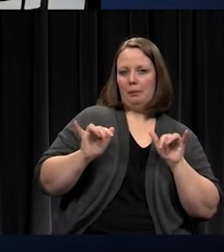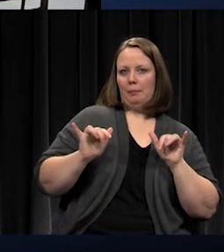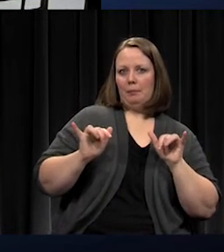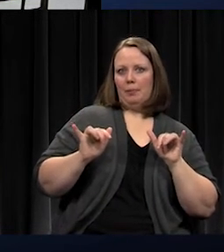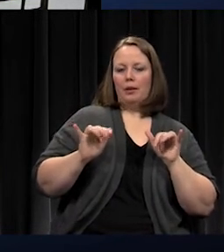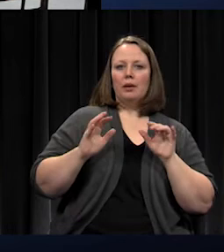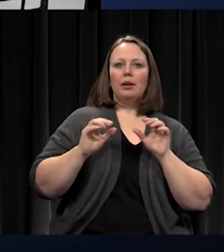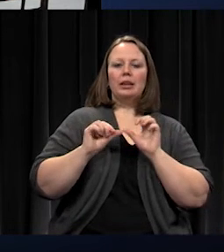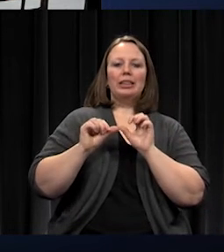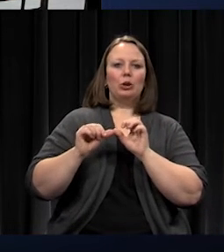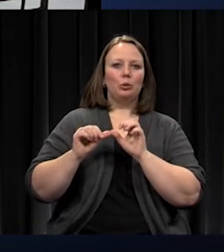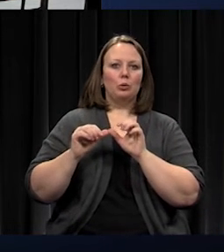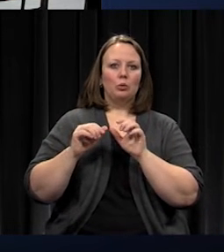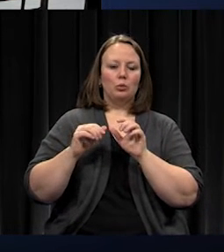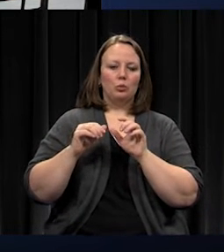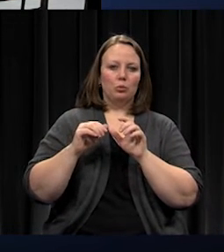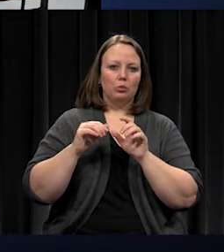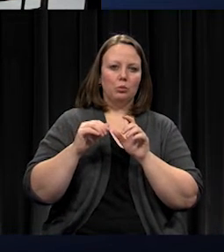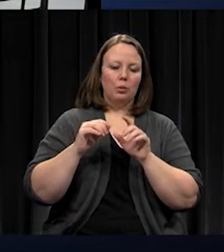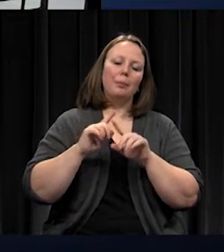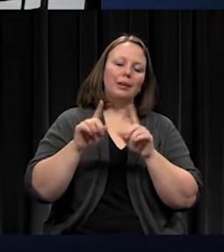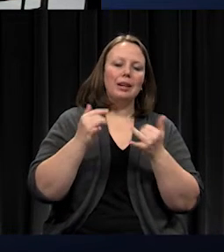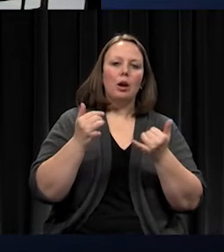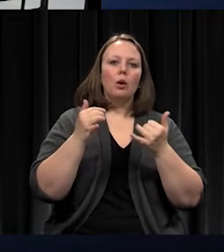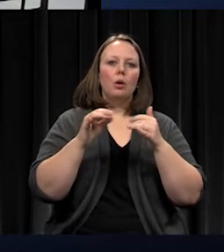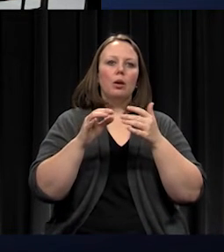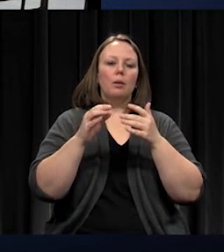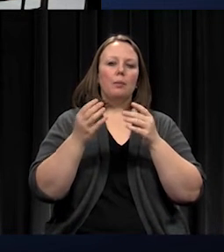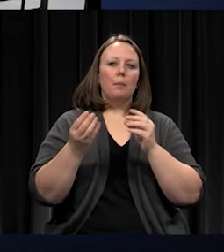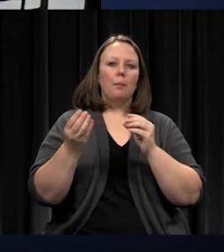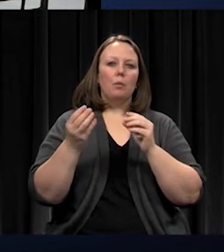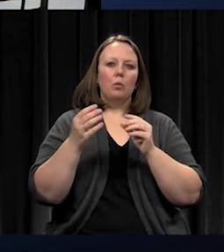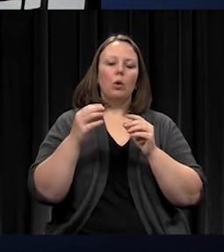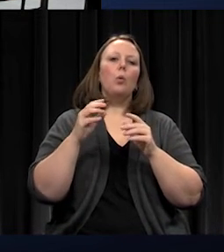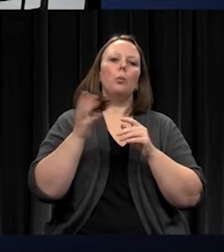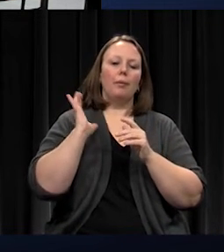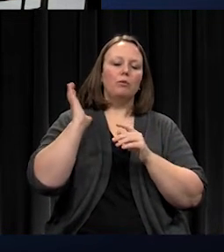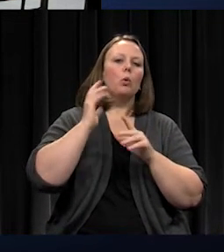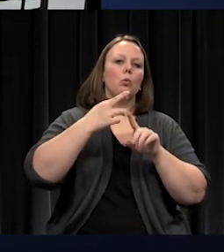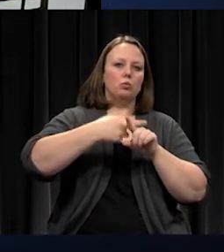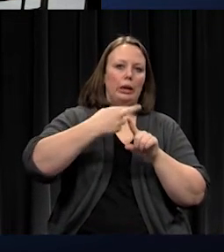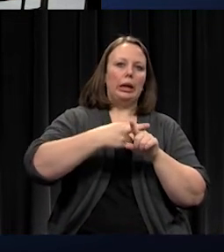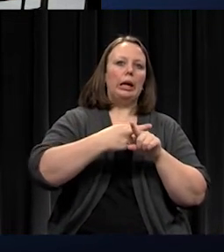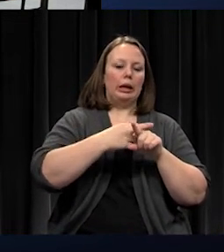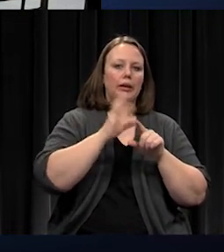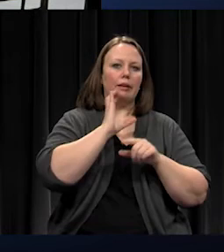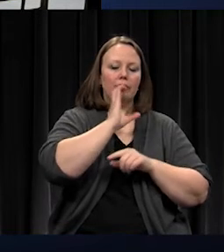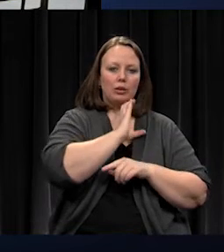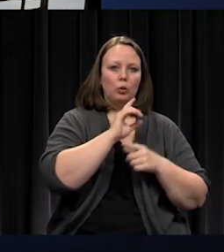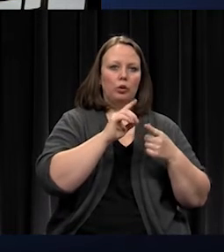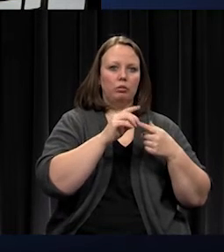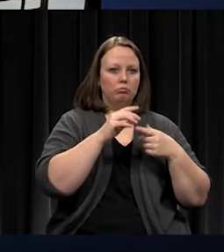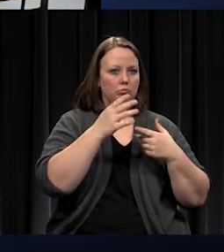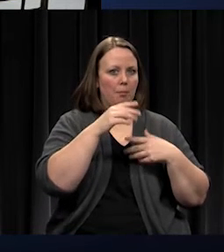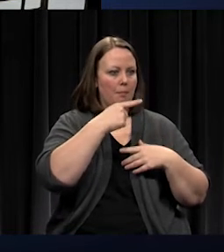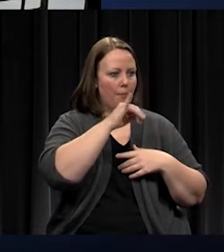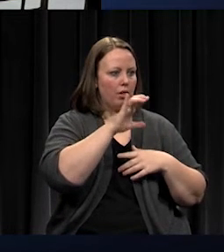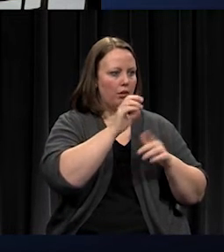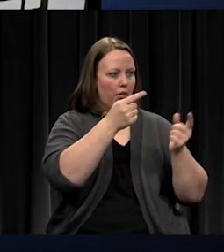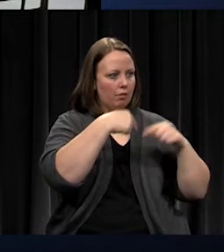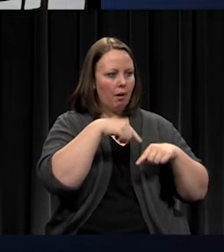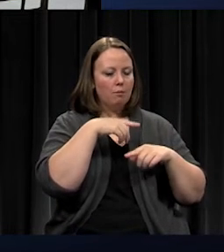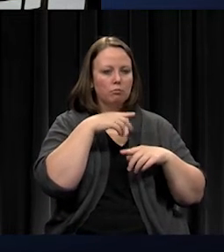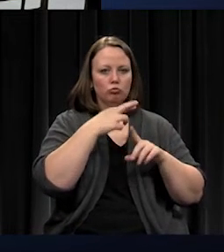Now that there are more gyms at our middle schools and the rec center, we don't really rent these much. And it's labor intensive to pull up the tables,